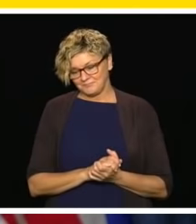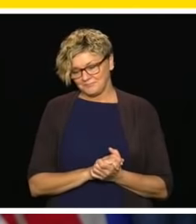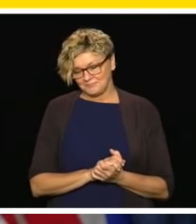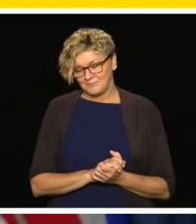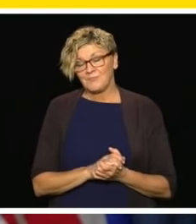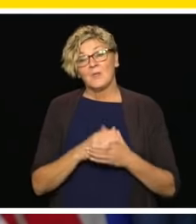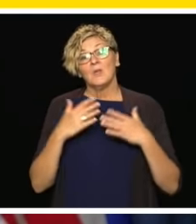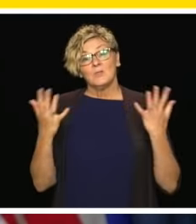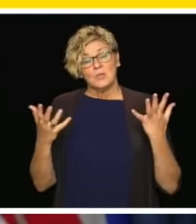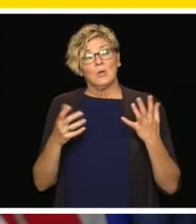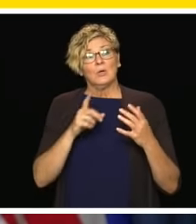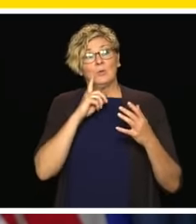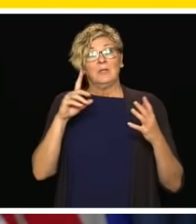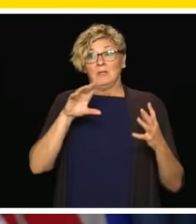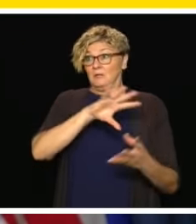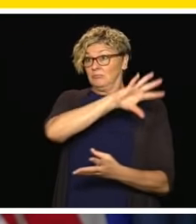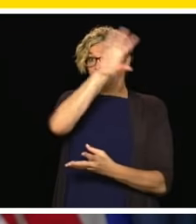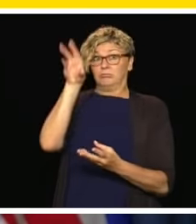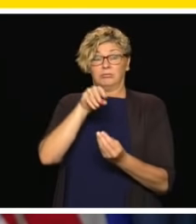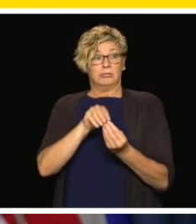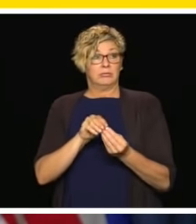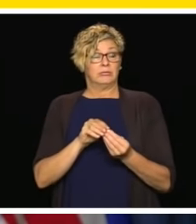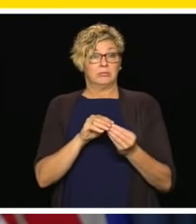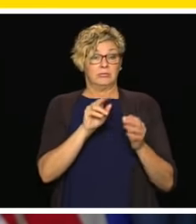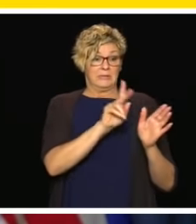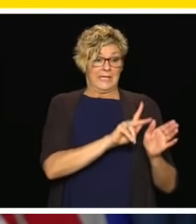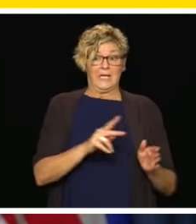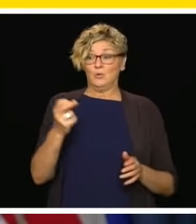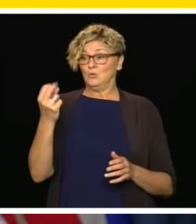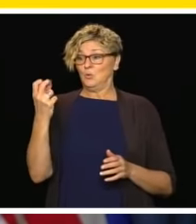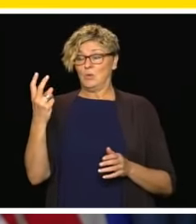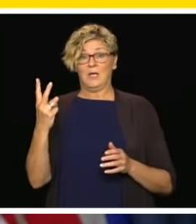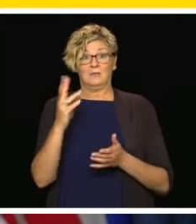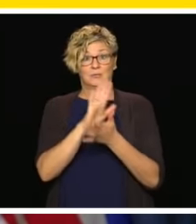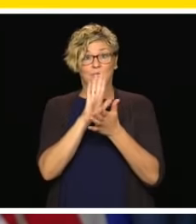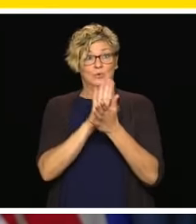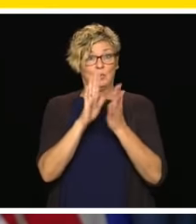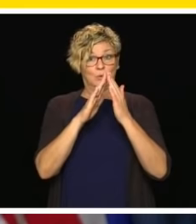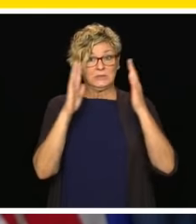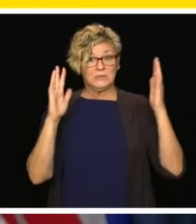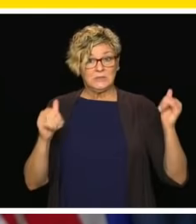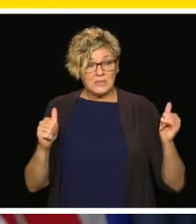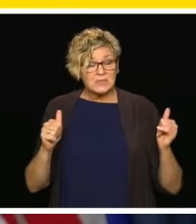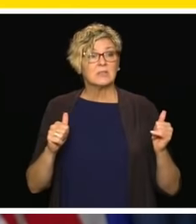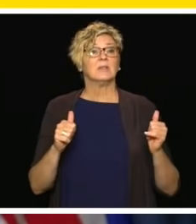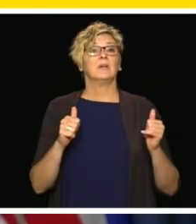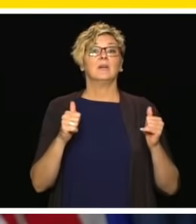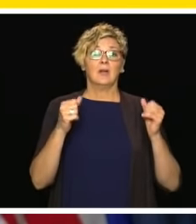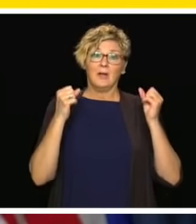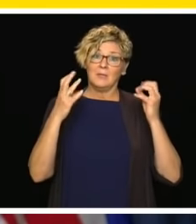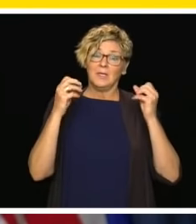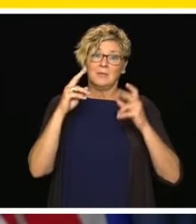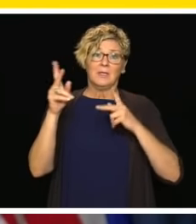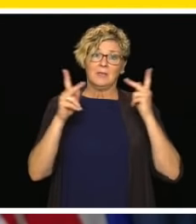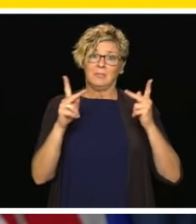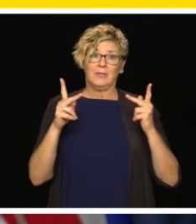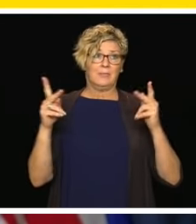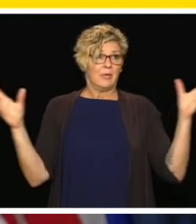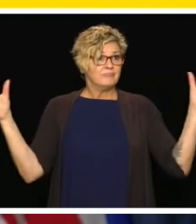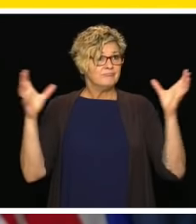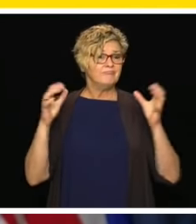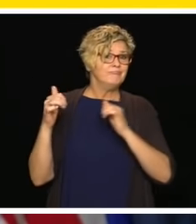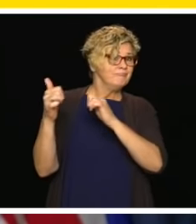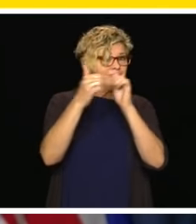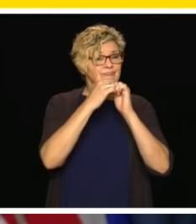stakeholders involved in the K-12 system and our emerging child care system, which we have seen over the past number of months